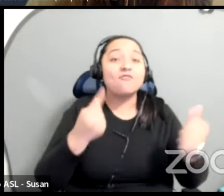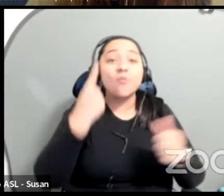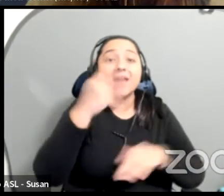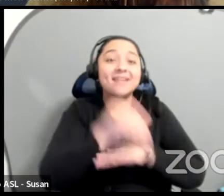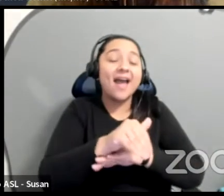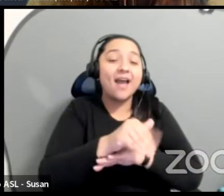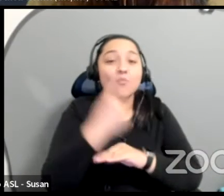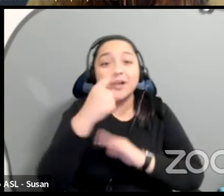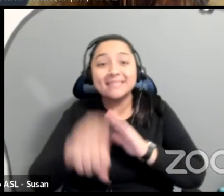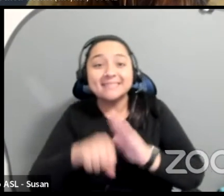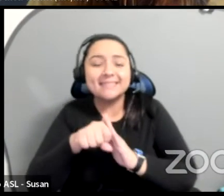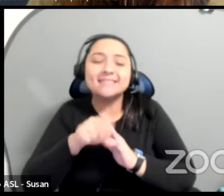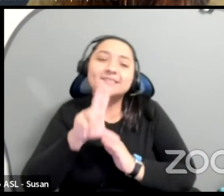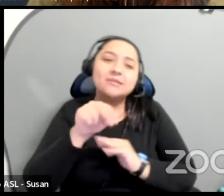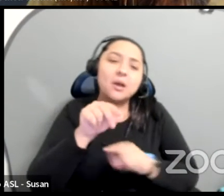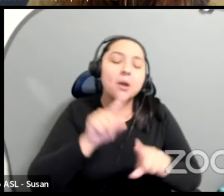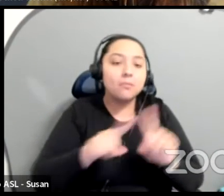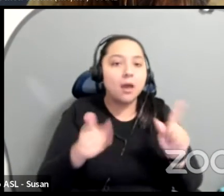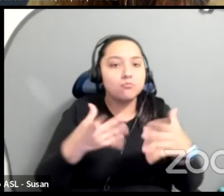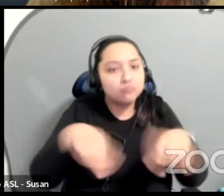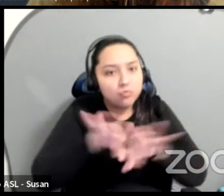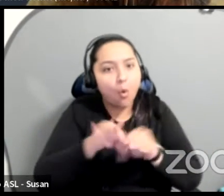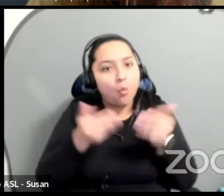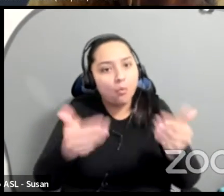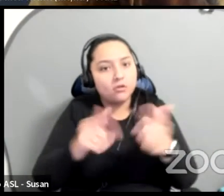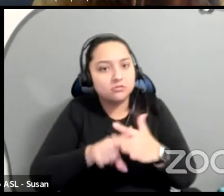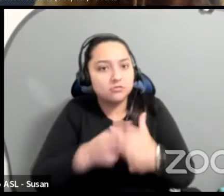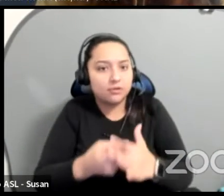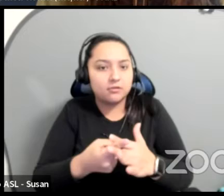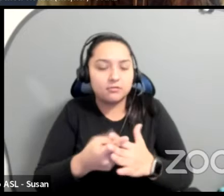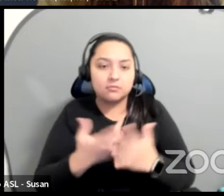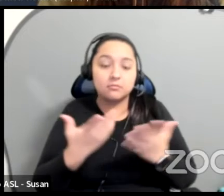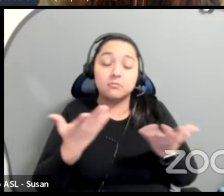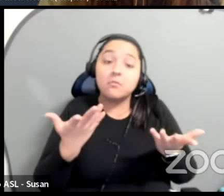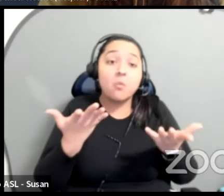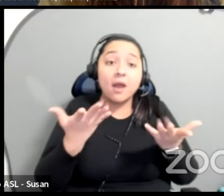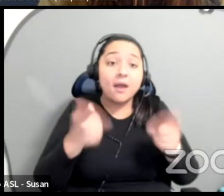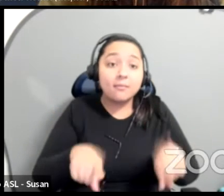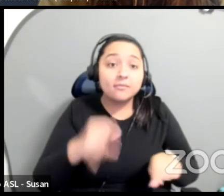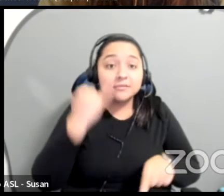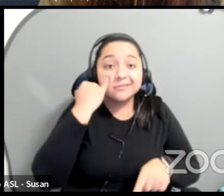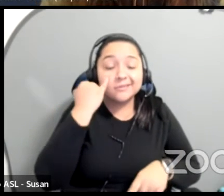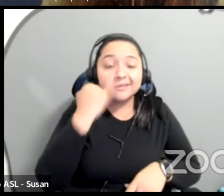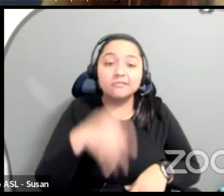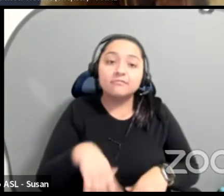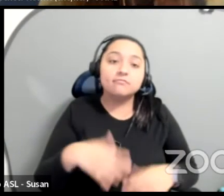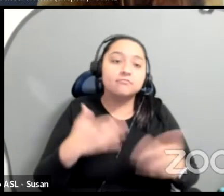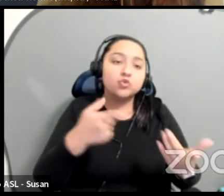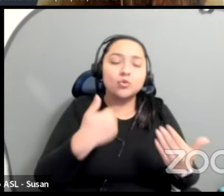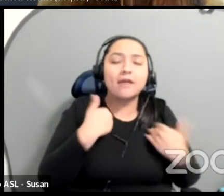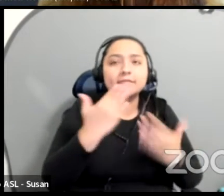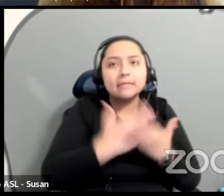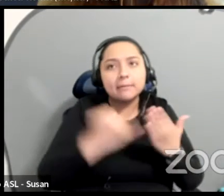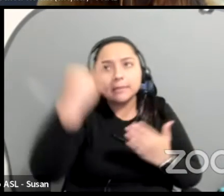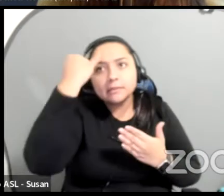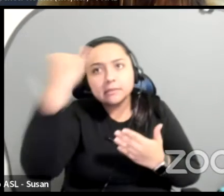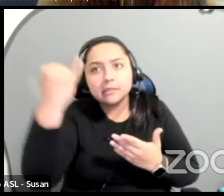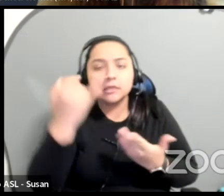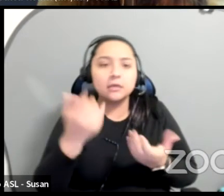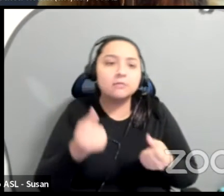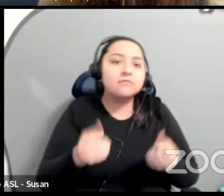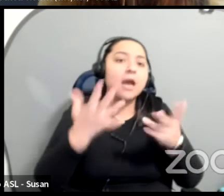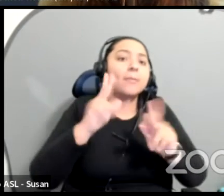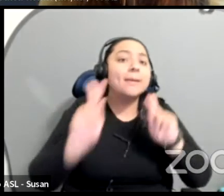if you put in an amount, like if you have, you know, you might have an idea of more or less how many people you have in your season,